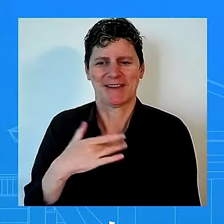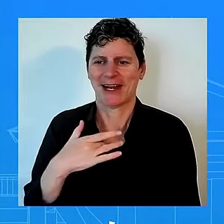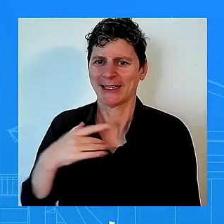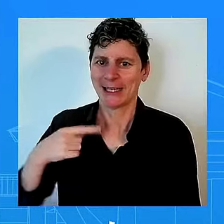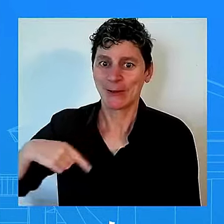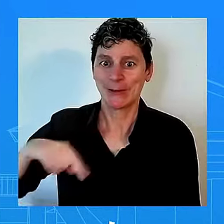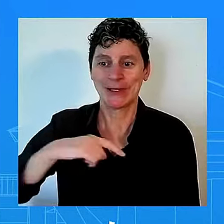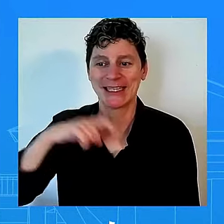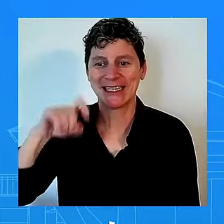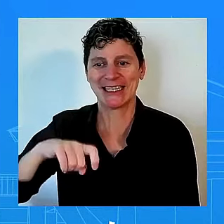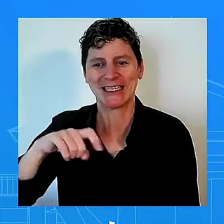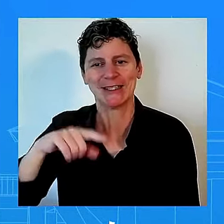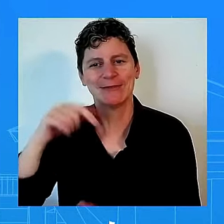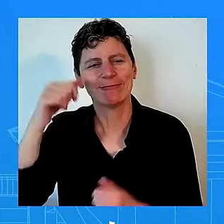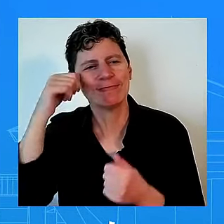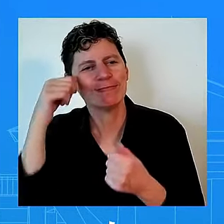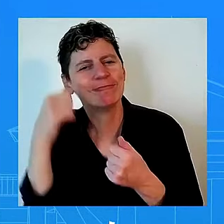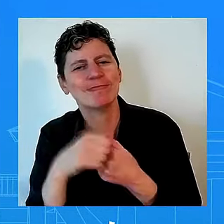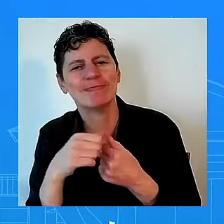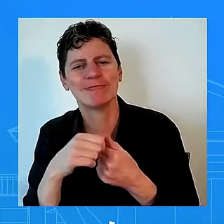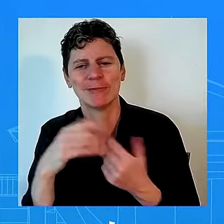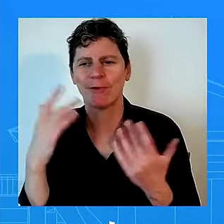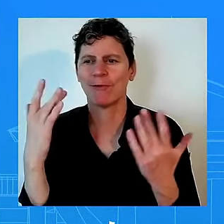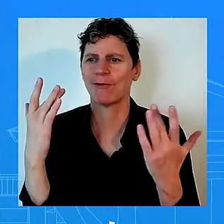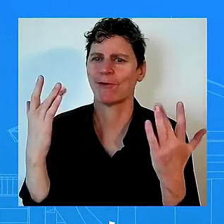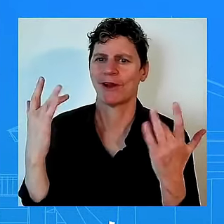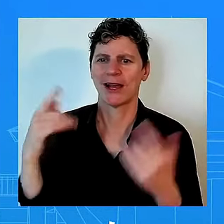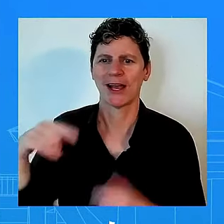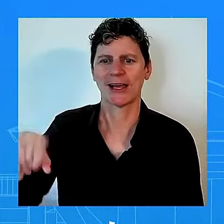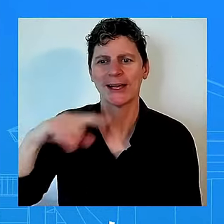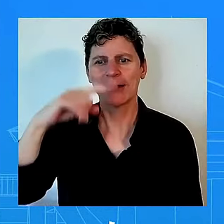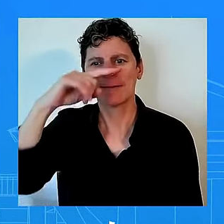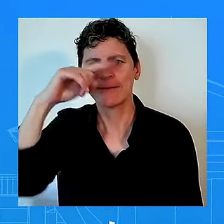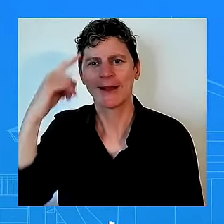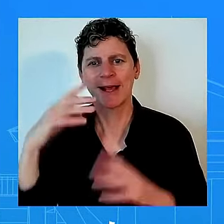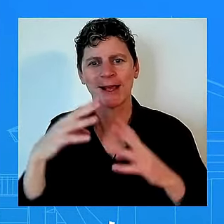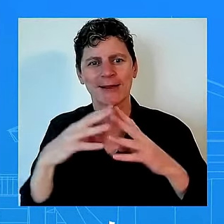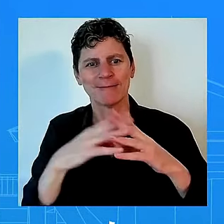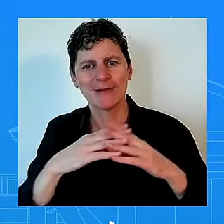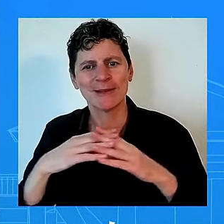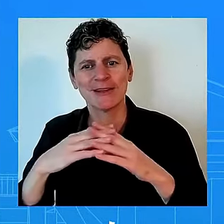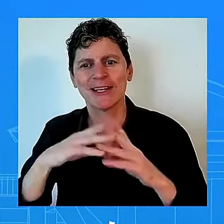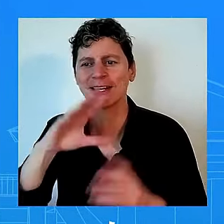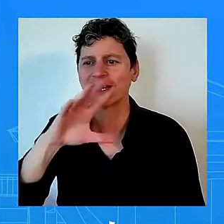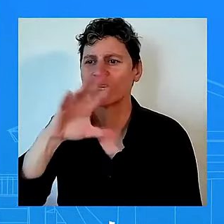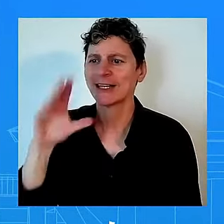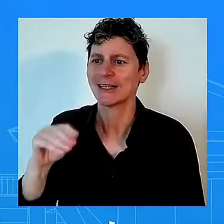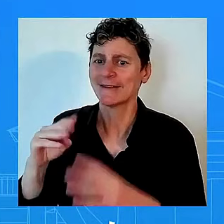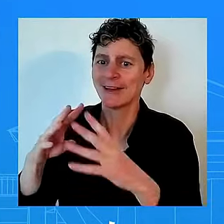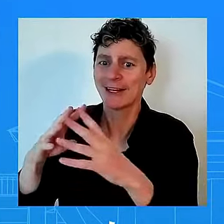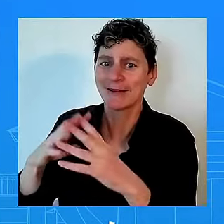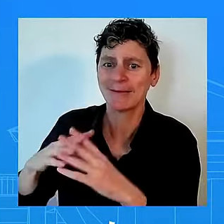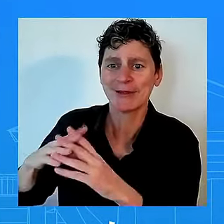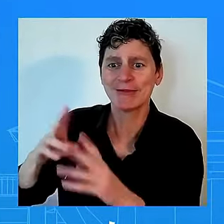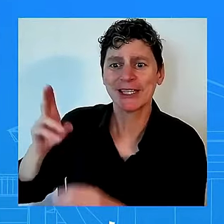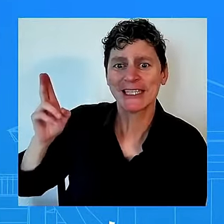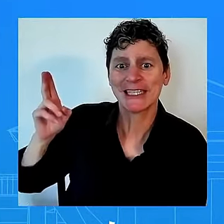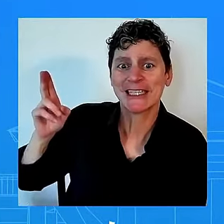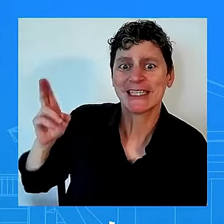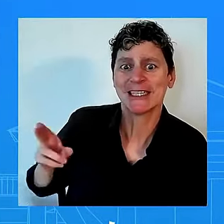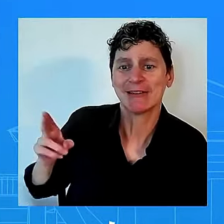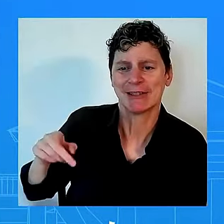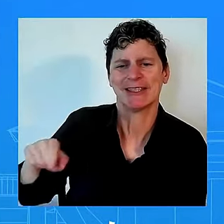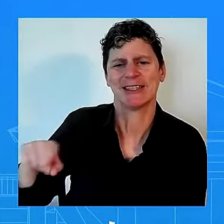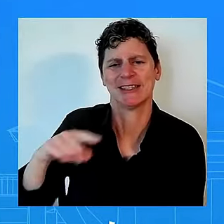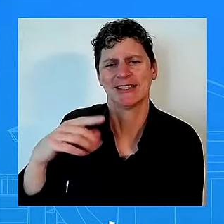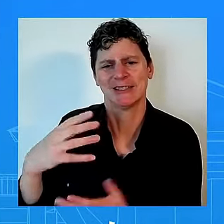is really part of american history and that is something that uh we cannot forget that i'm going to take one last one go